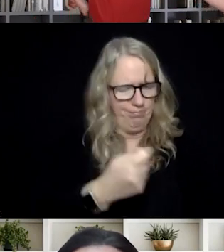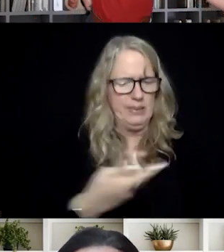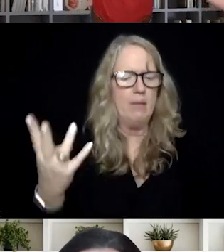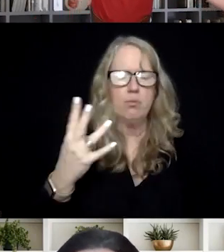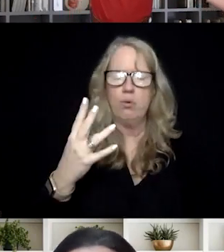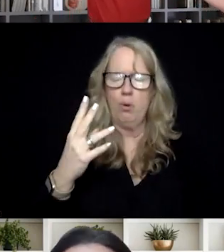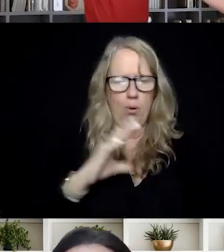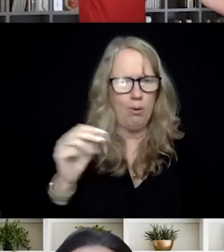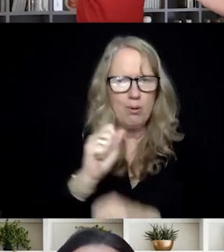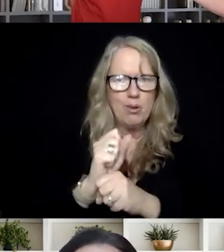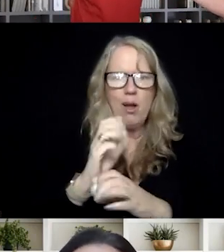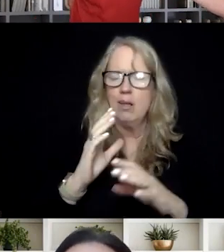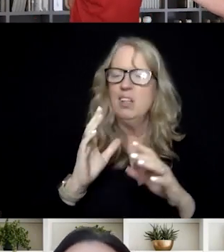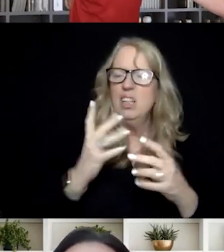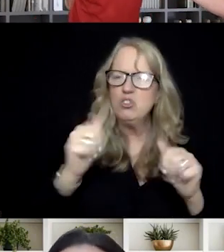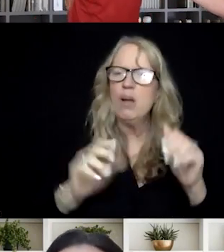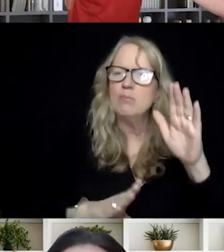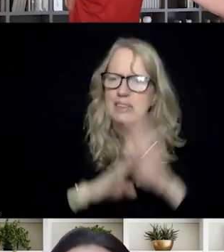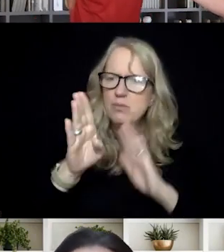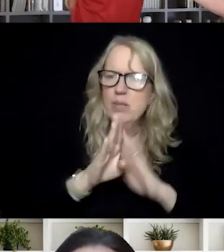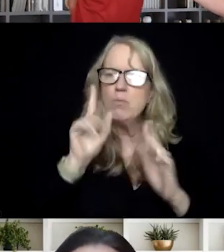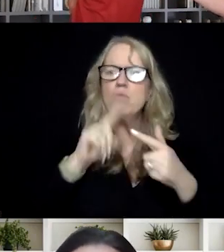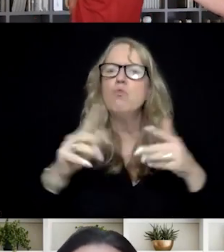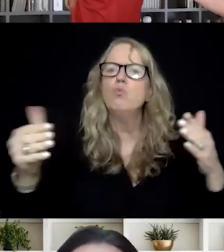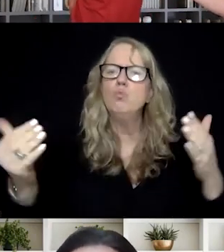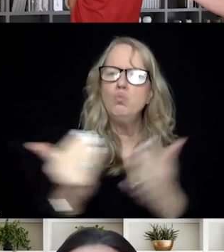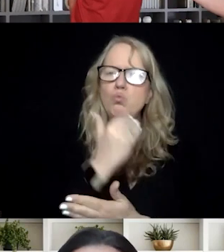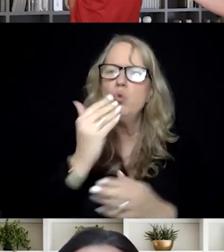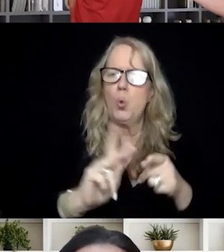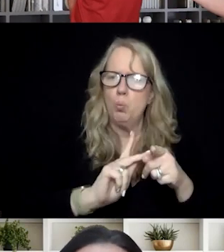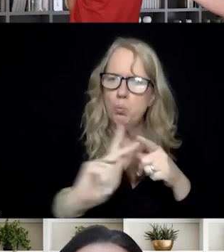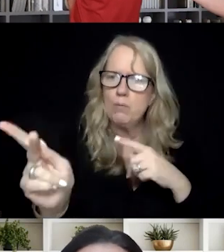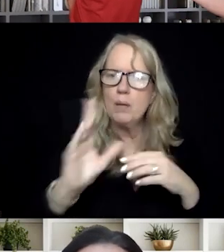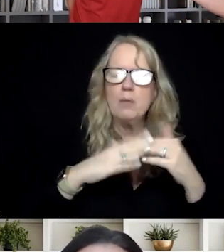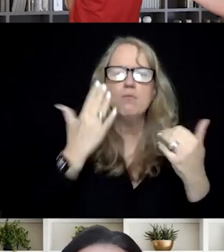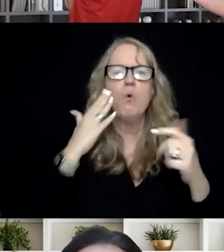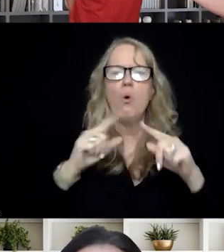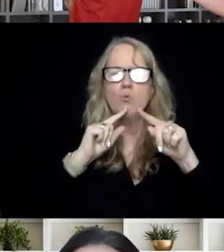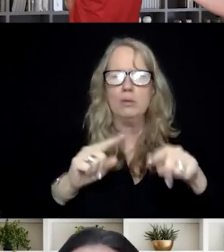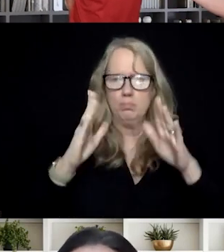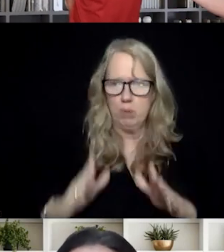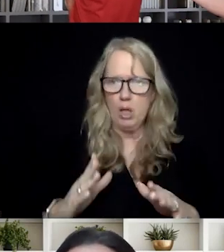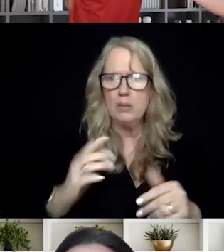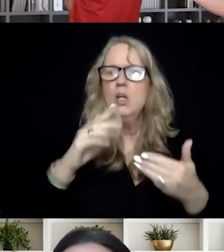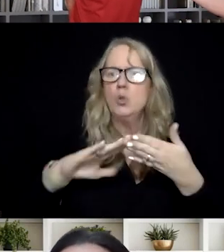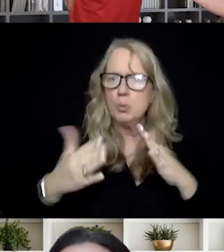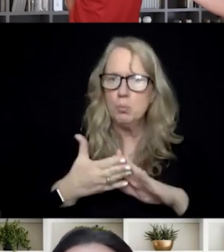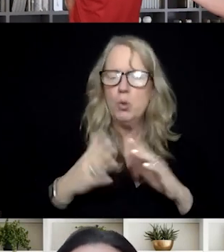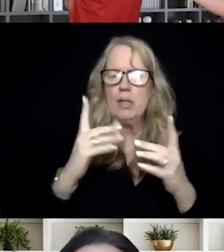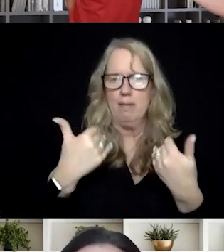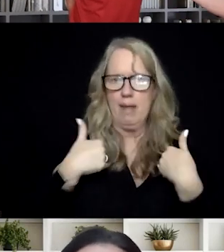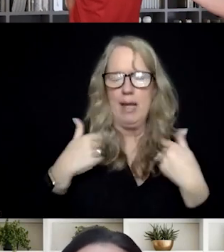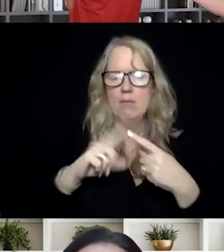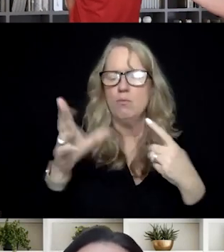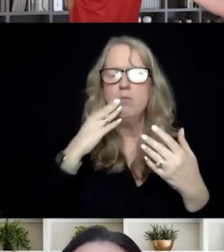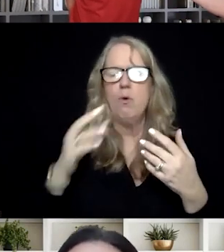develop kind of this idea of a new professional crisis responder, a community behavioral health crisis